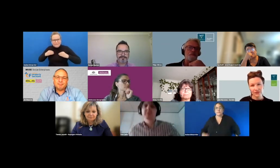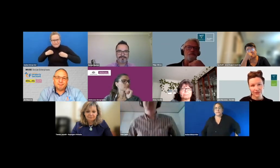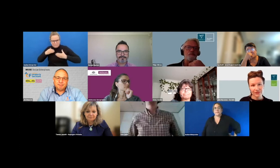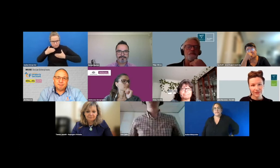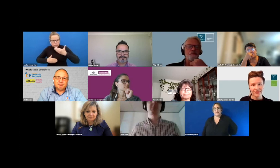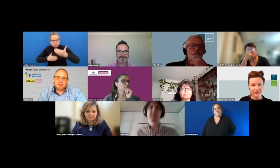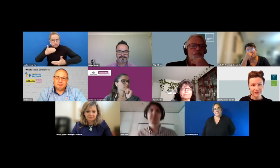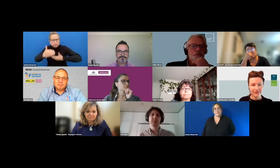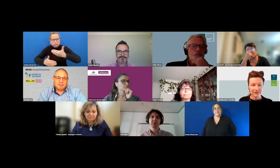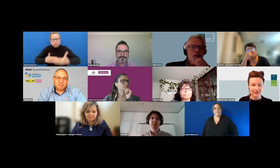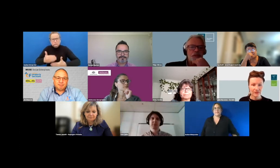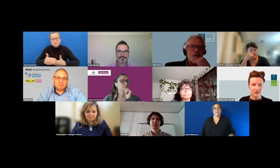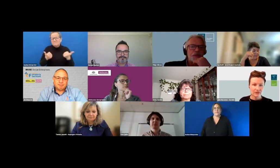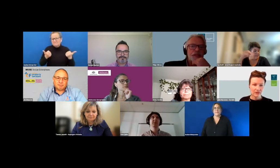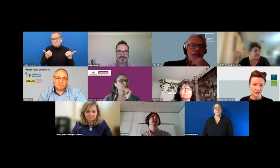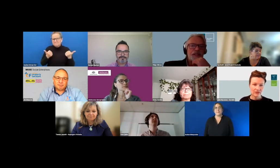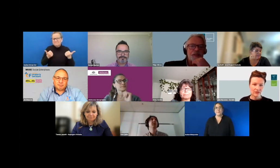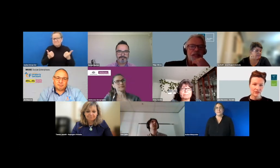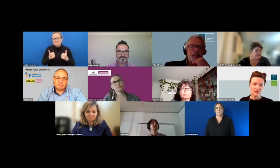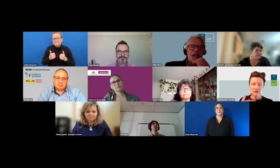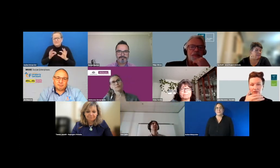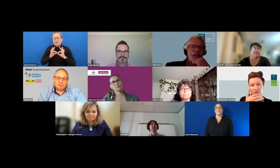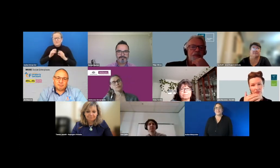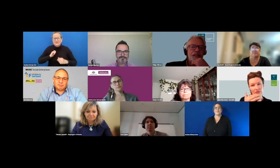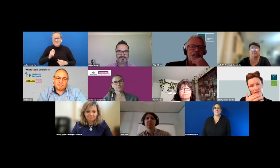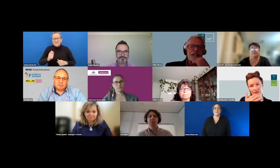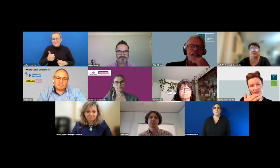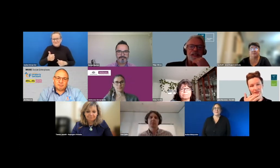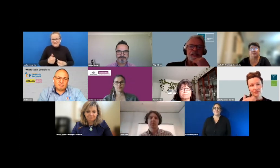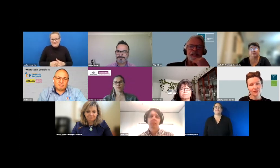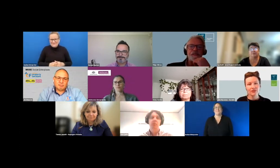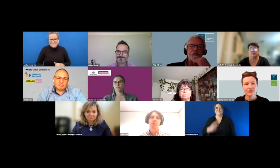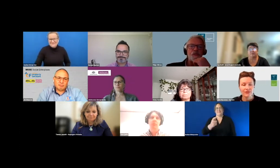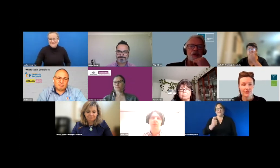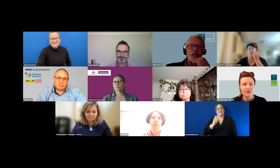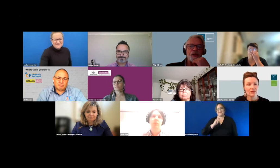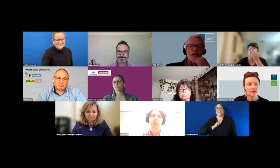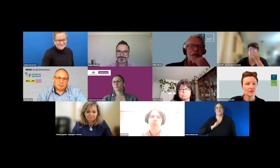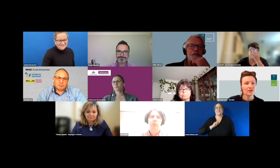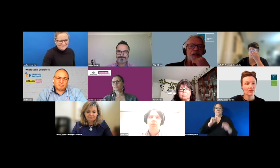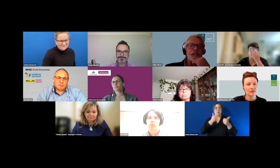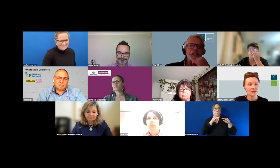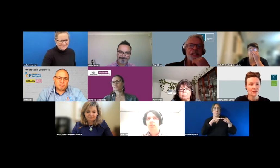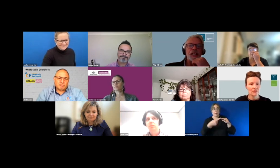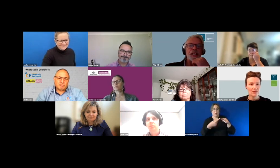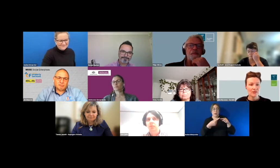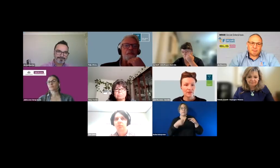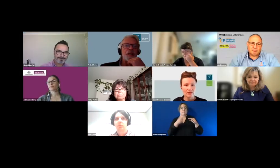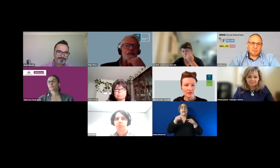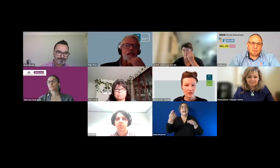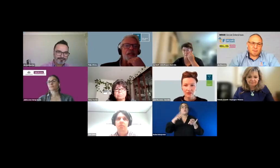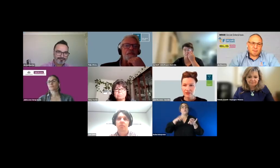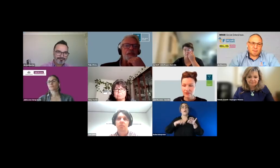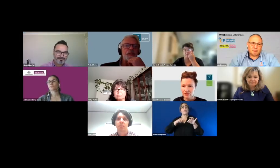a great point thanks jim um the next question is uh directly for uh michael ben farry um